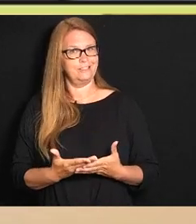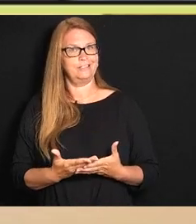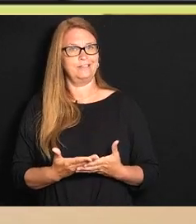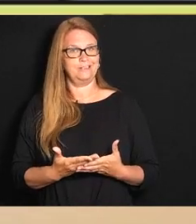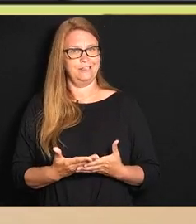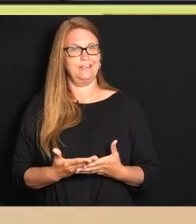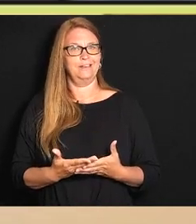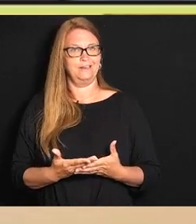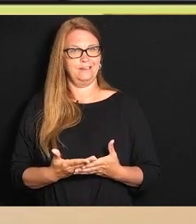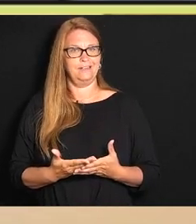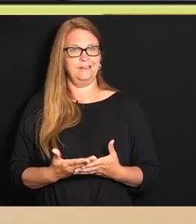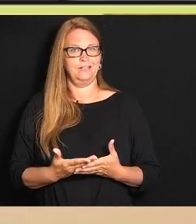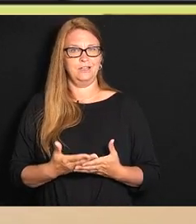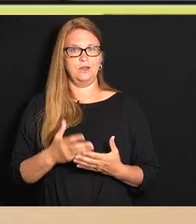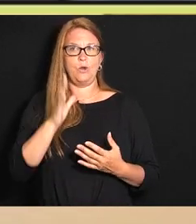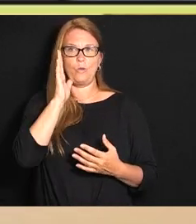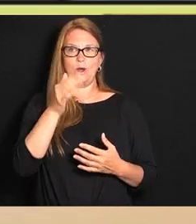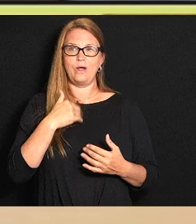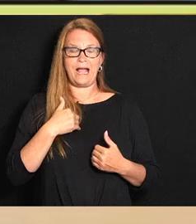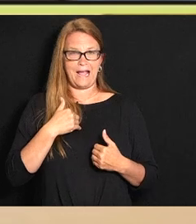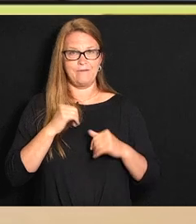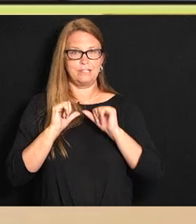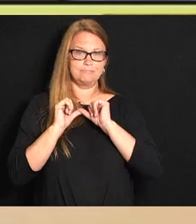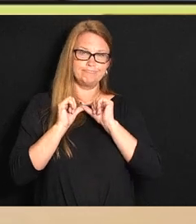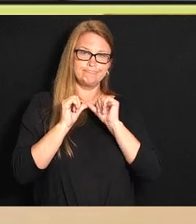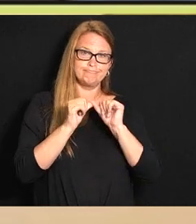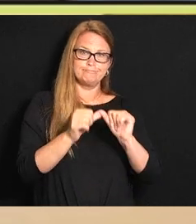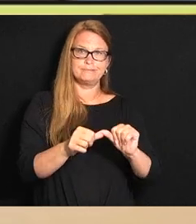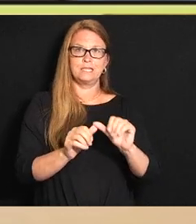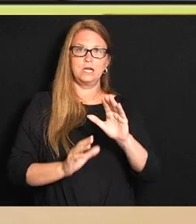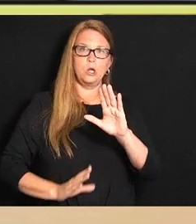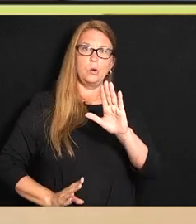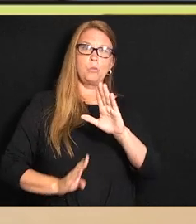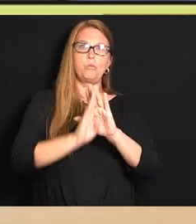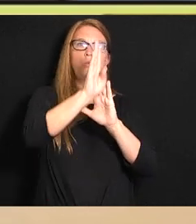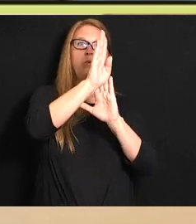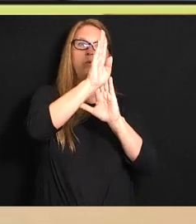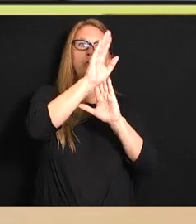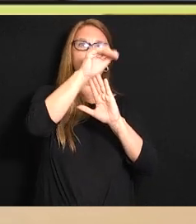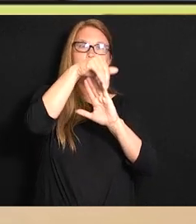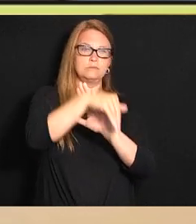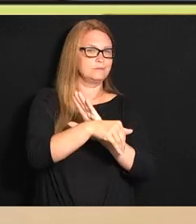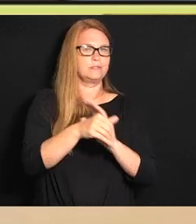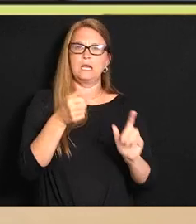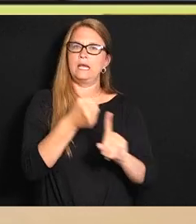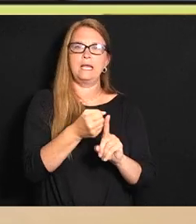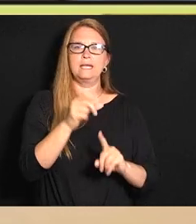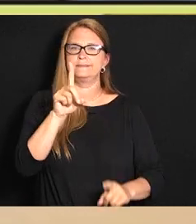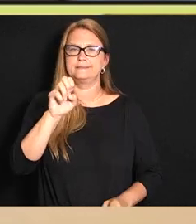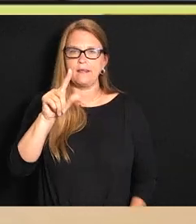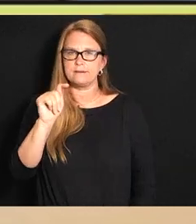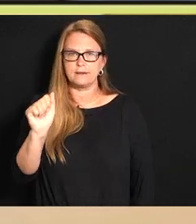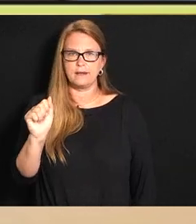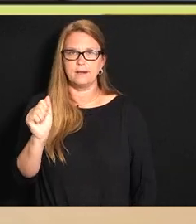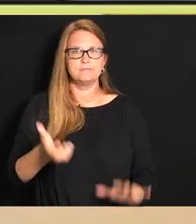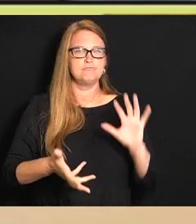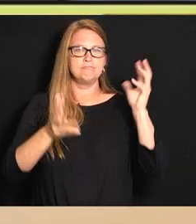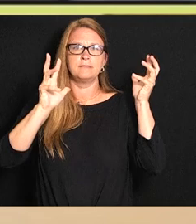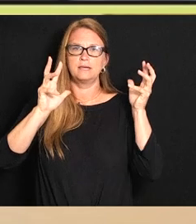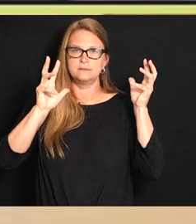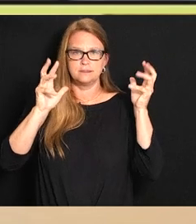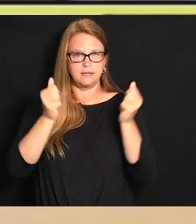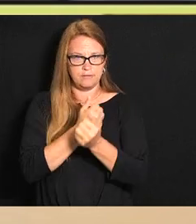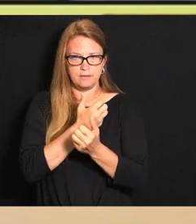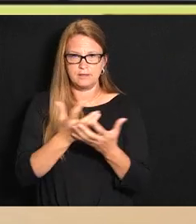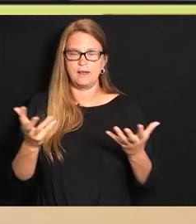were going to get a long respite from COVID and that's when the Delta variant occurred for us and caused